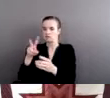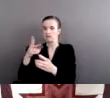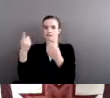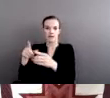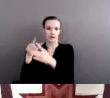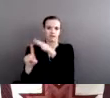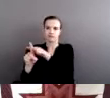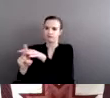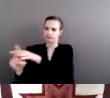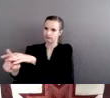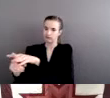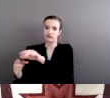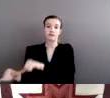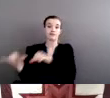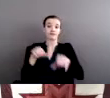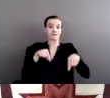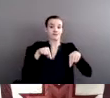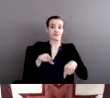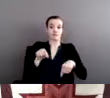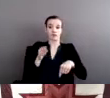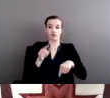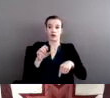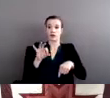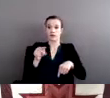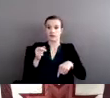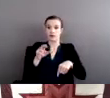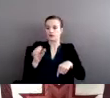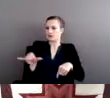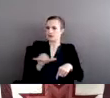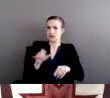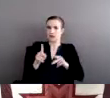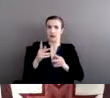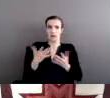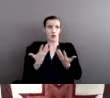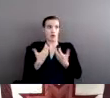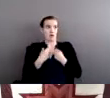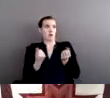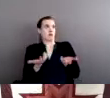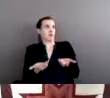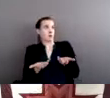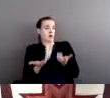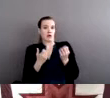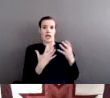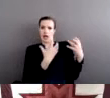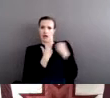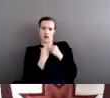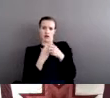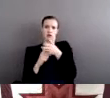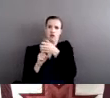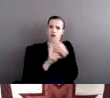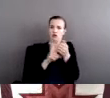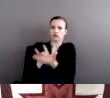dynamic, where people are vulnerable. Who do you report the crime to if you're assaulted? There's no government,